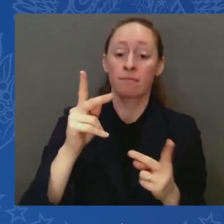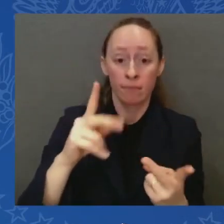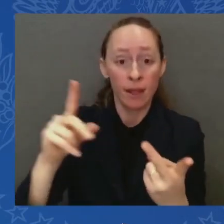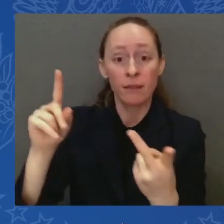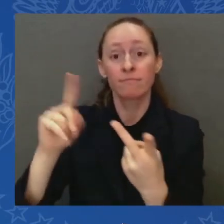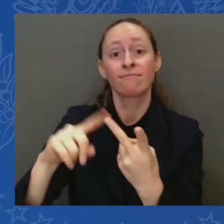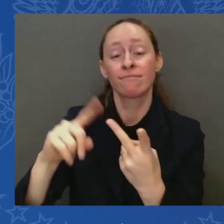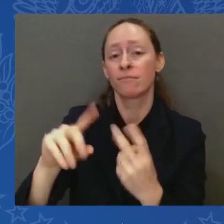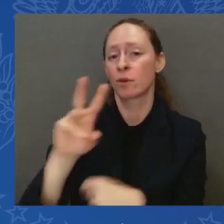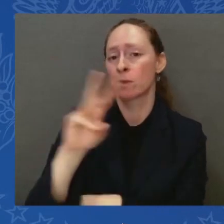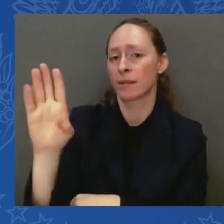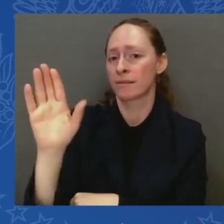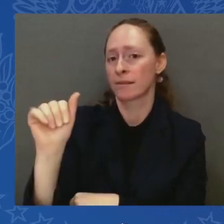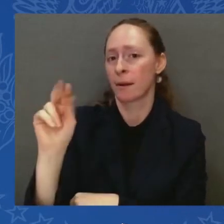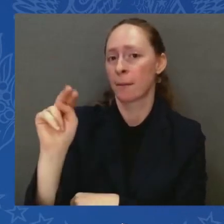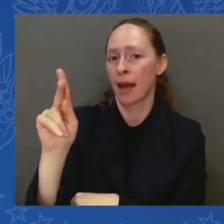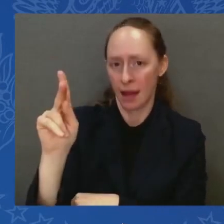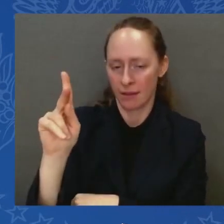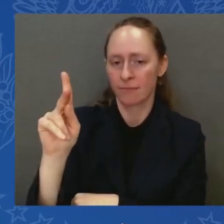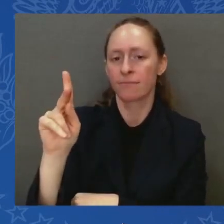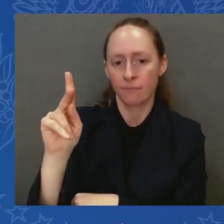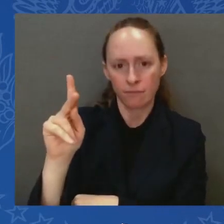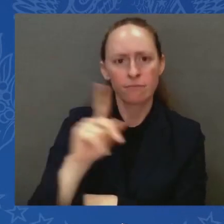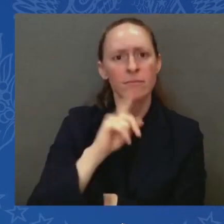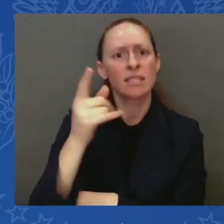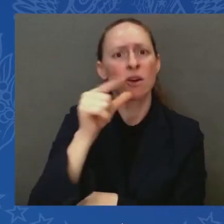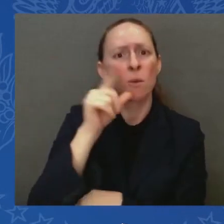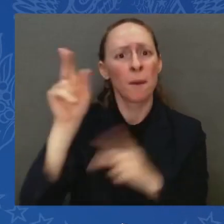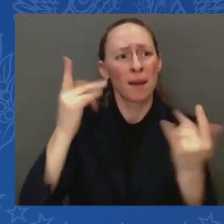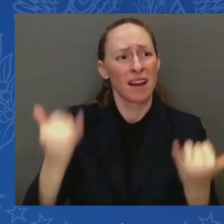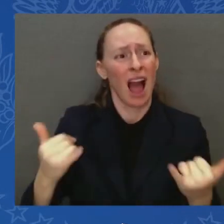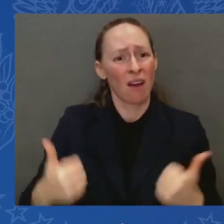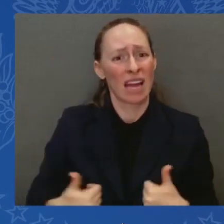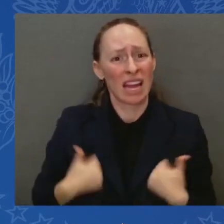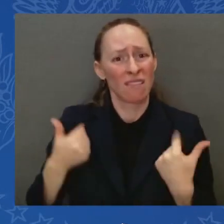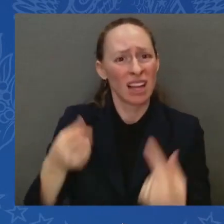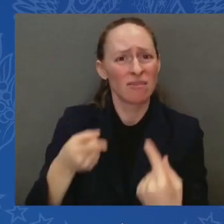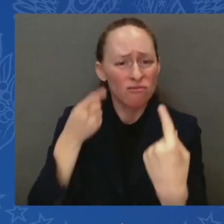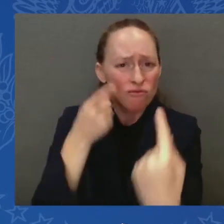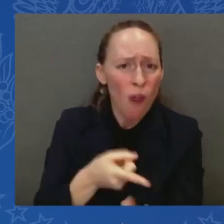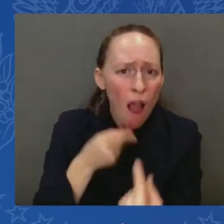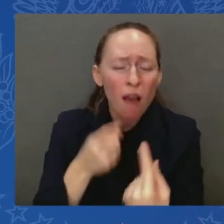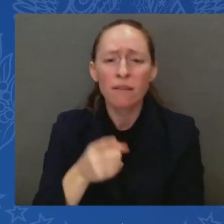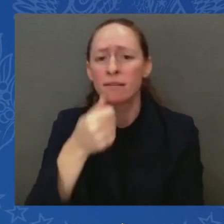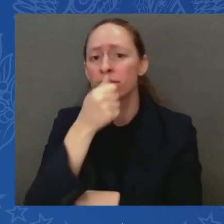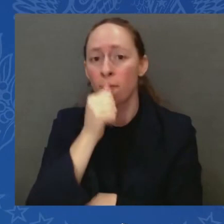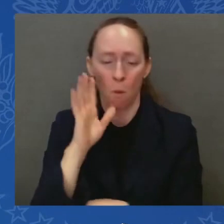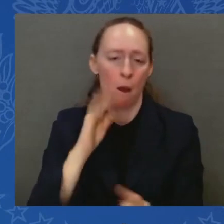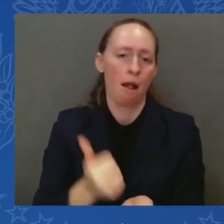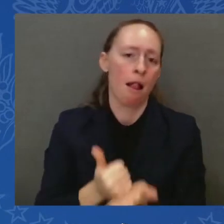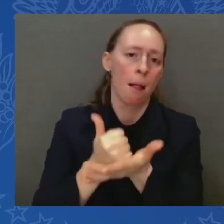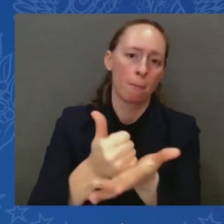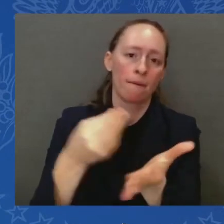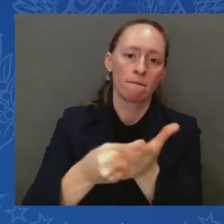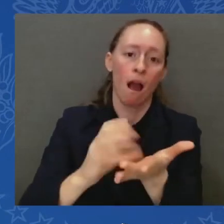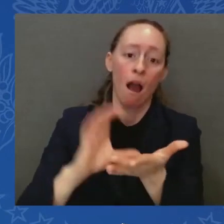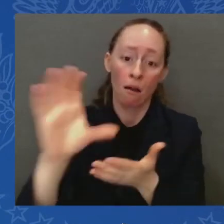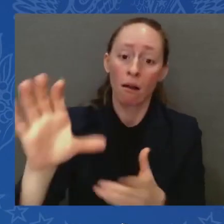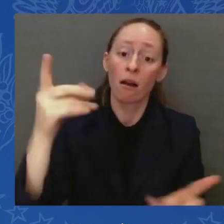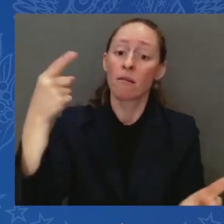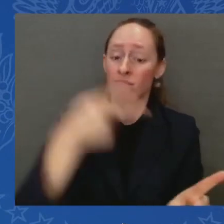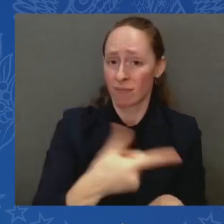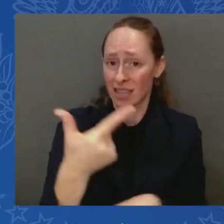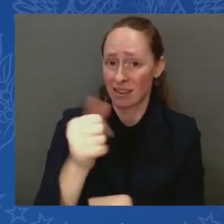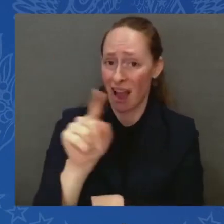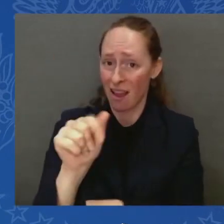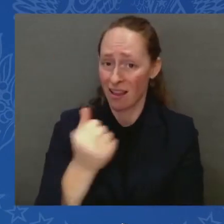Palestinians, including emergency needs in Gaza. You are a Jewish state. You are a Jewish